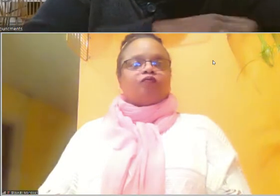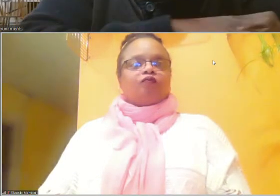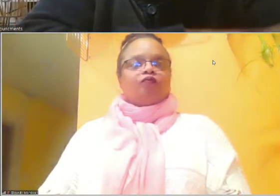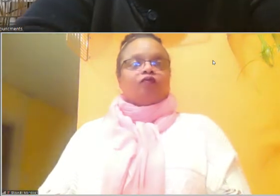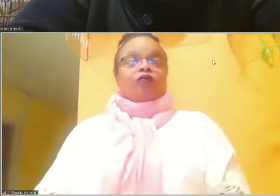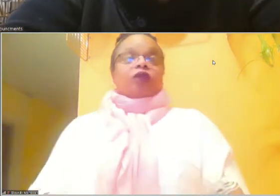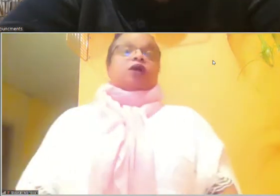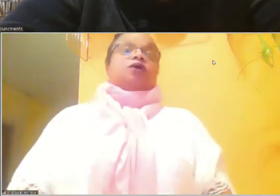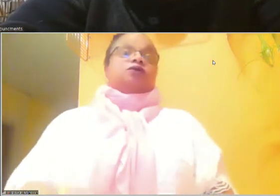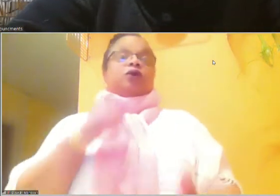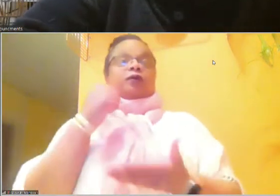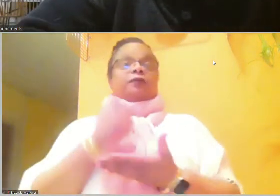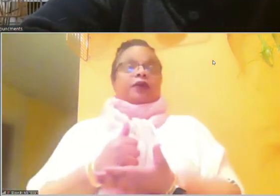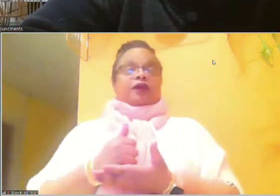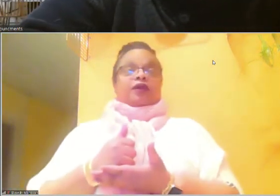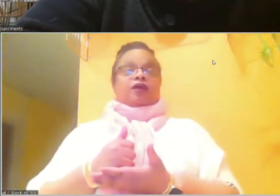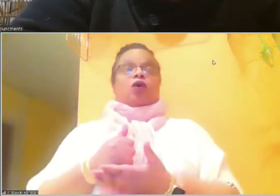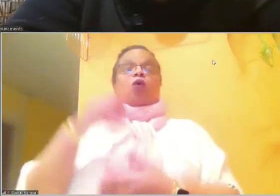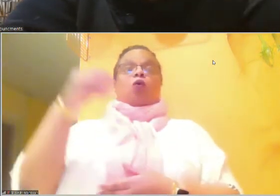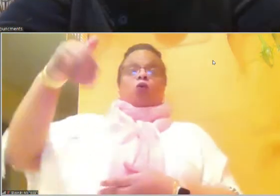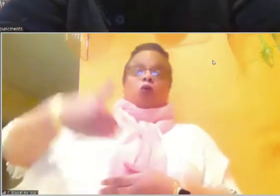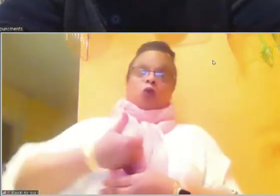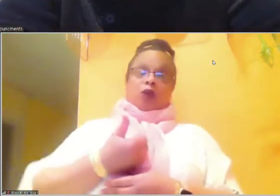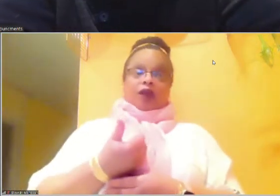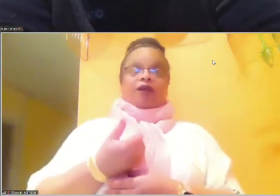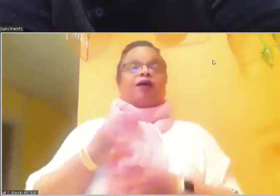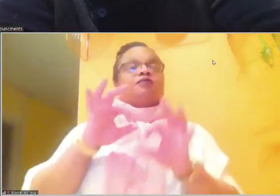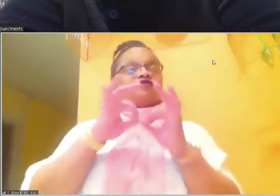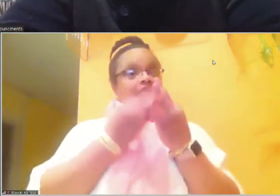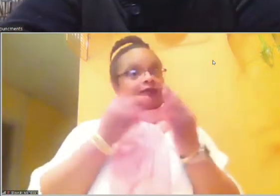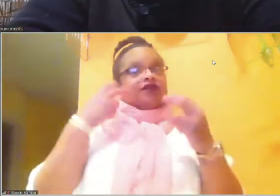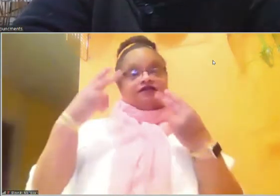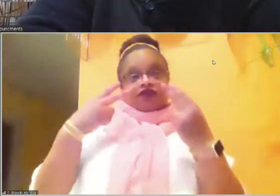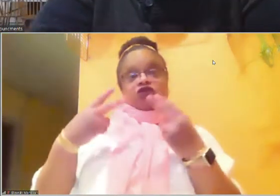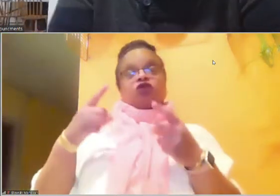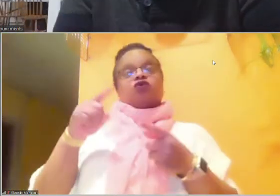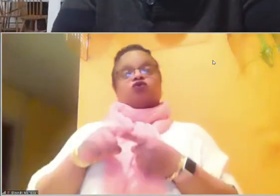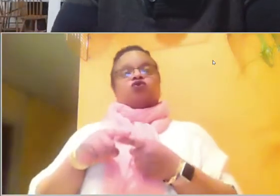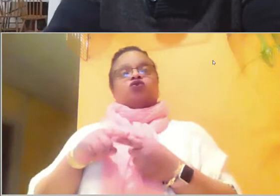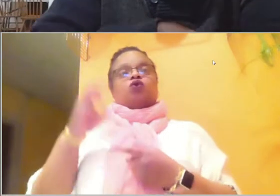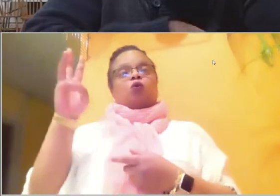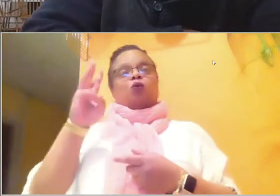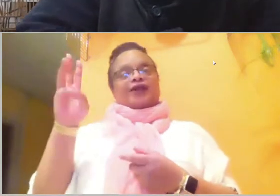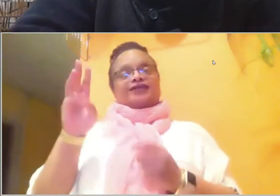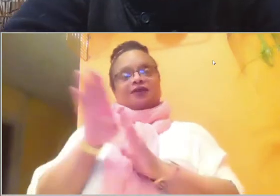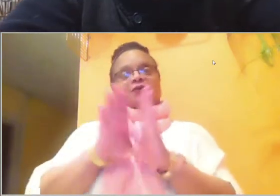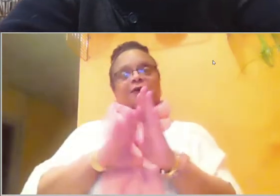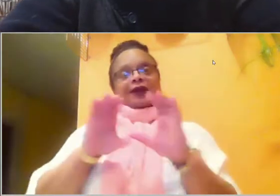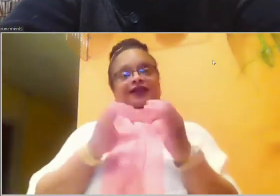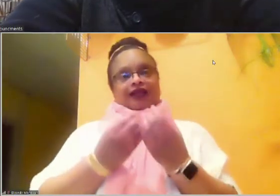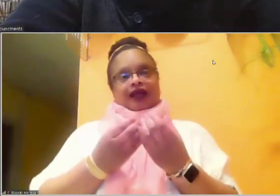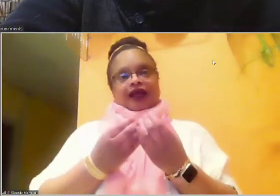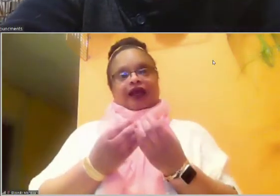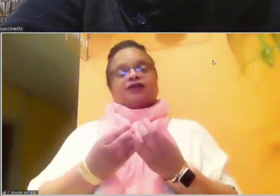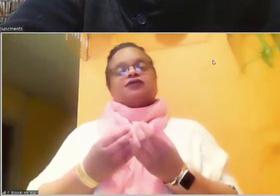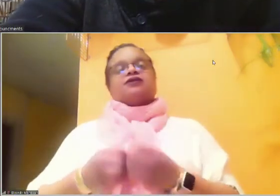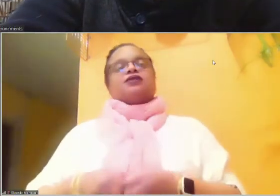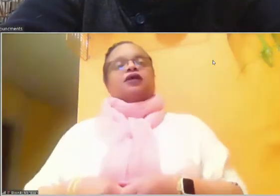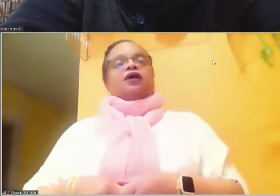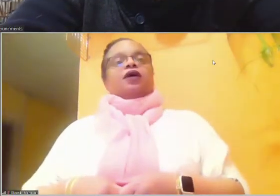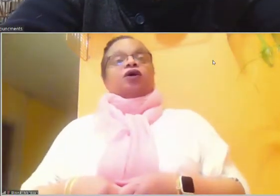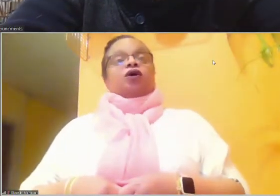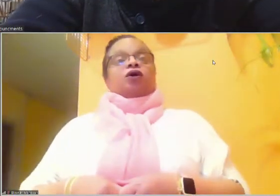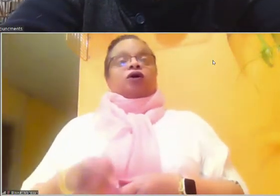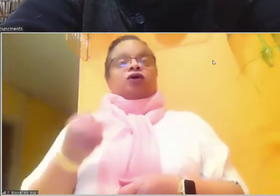Amen. Welcome family visitors to our Wednesday night Bible class via Zoom right here